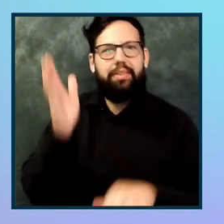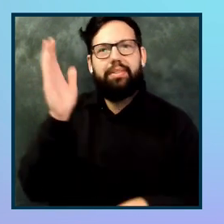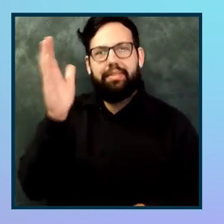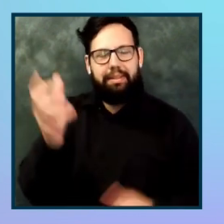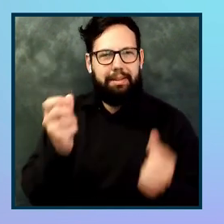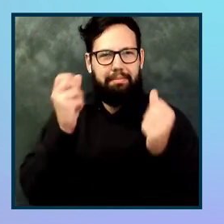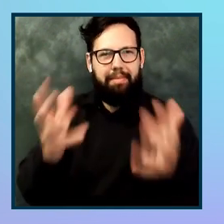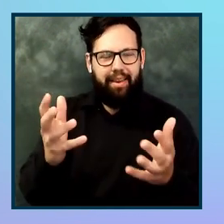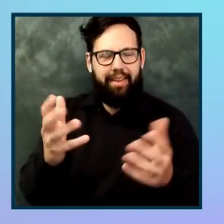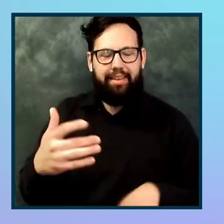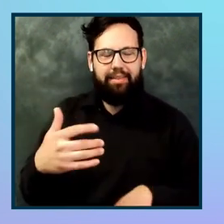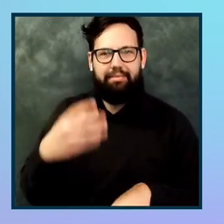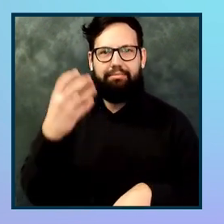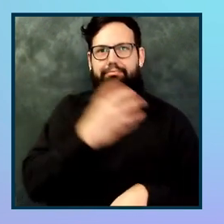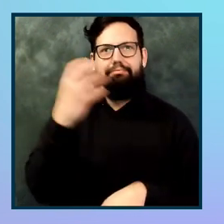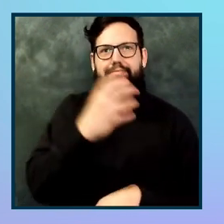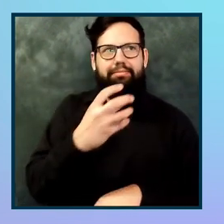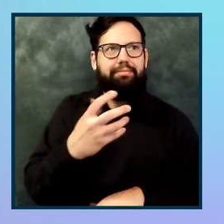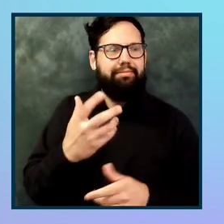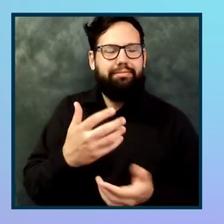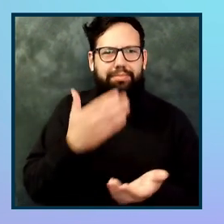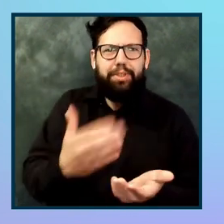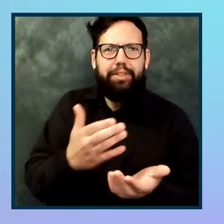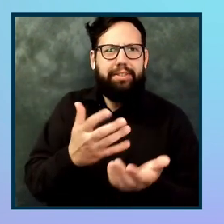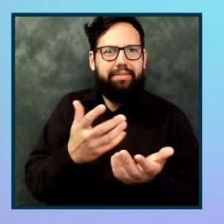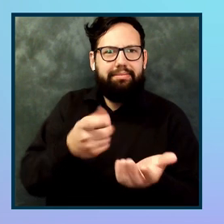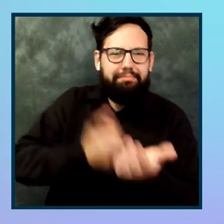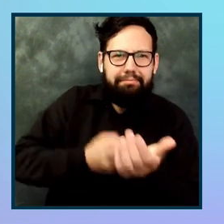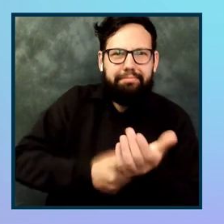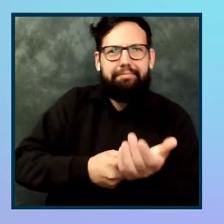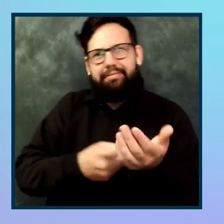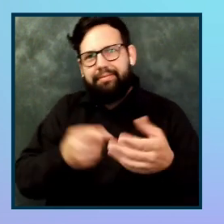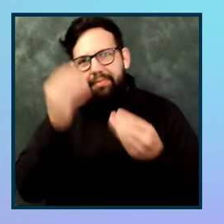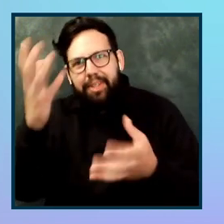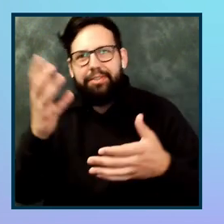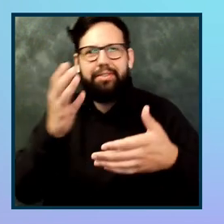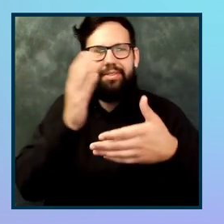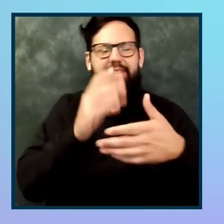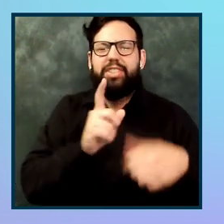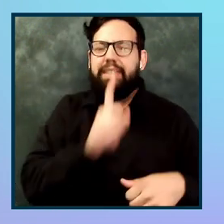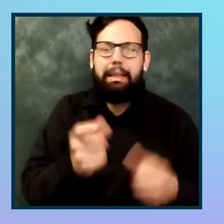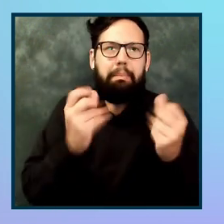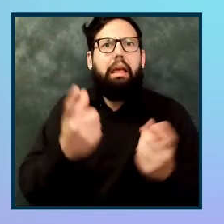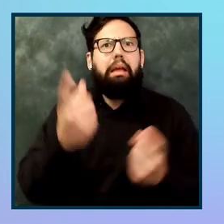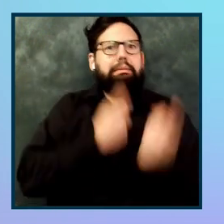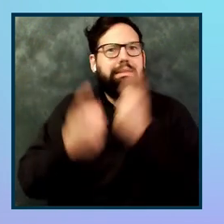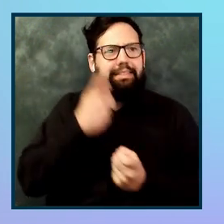thoughts in this presentation. We have had a ton of questions here in the Q&A. So